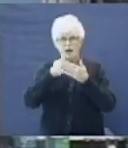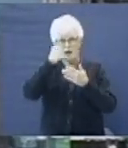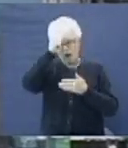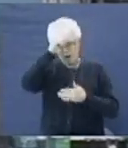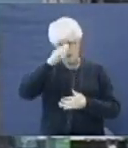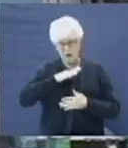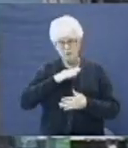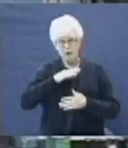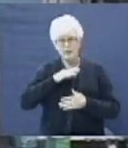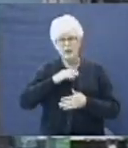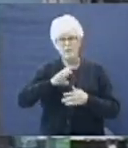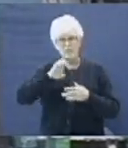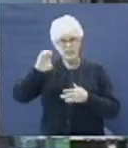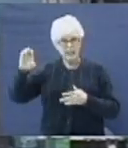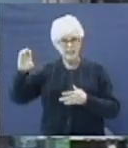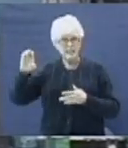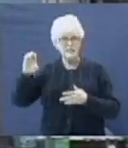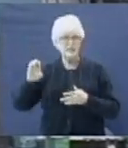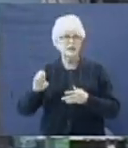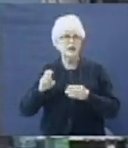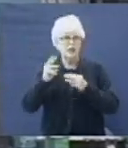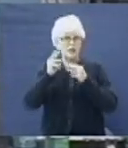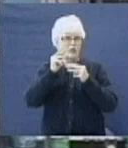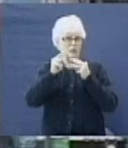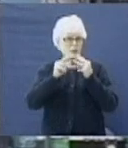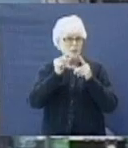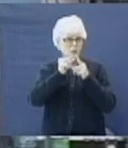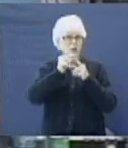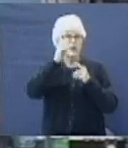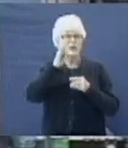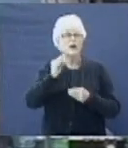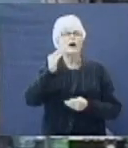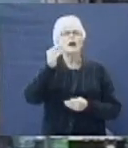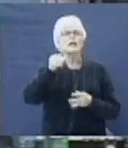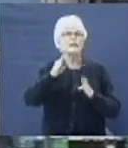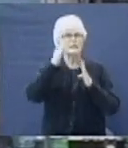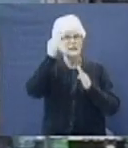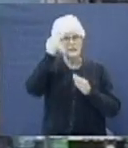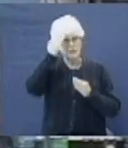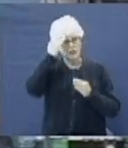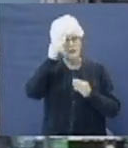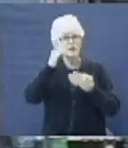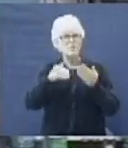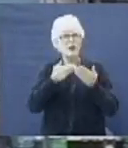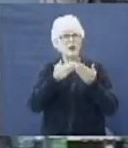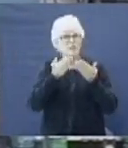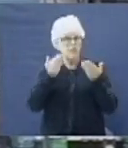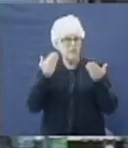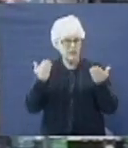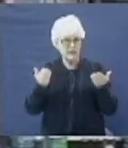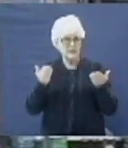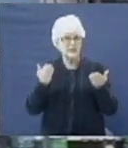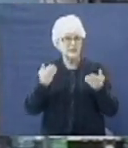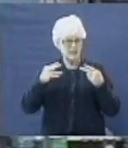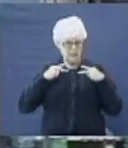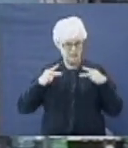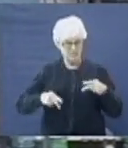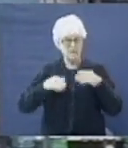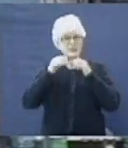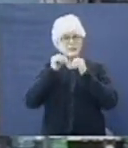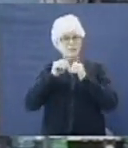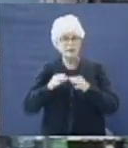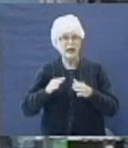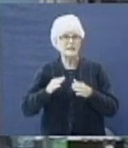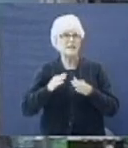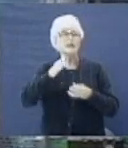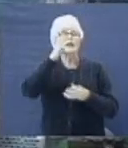men of the east. The word of God is letting us know about the substance, the physical blessing